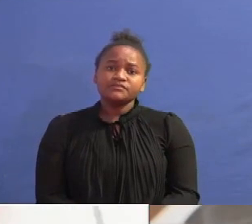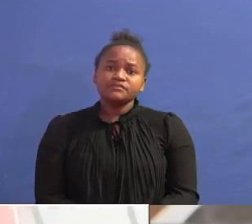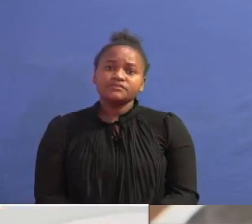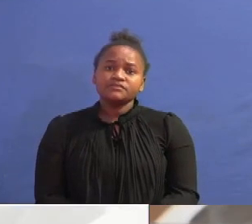-TV.